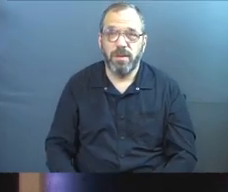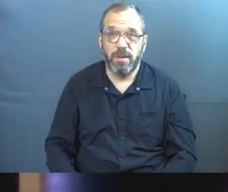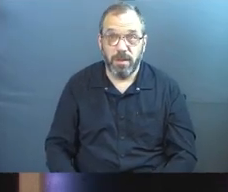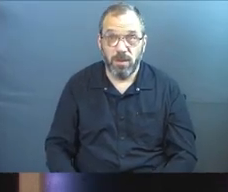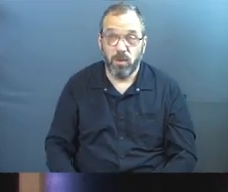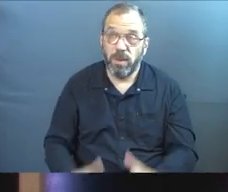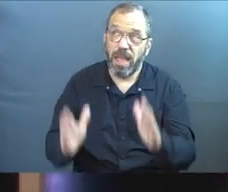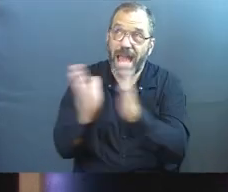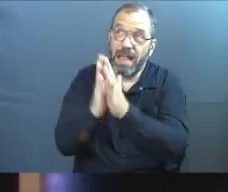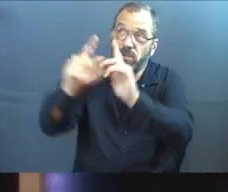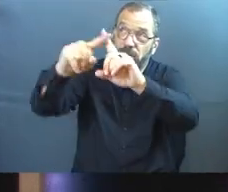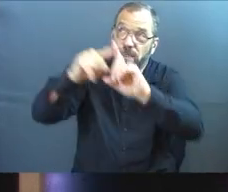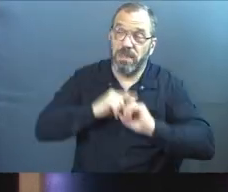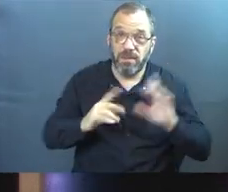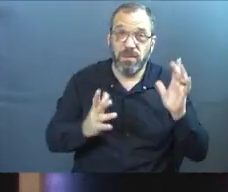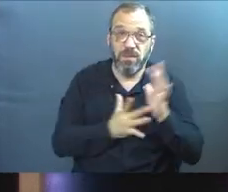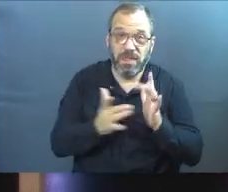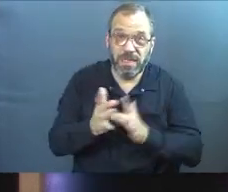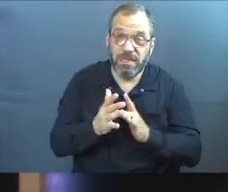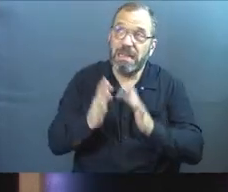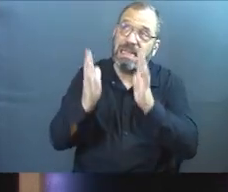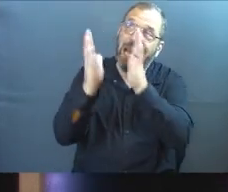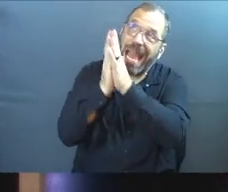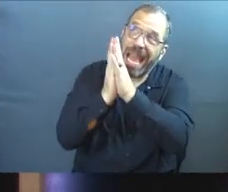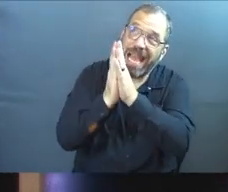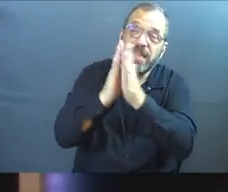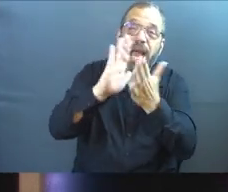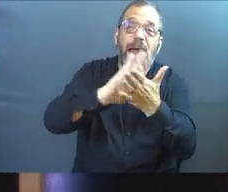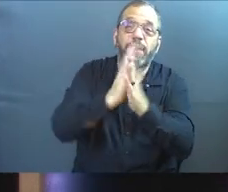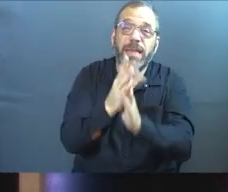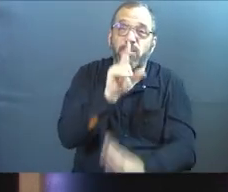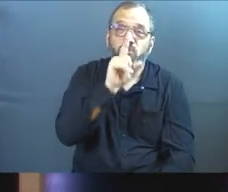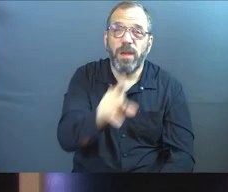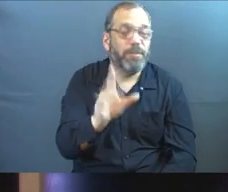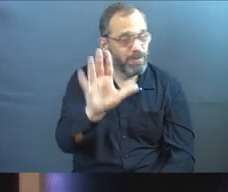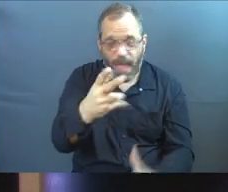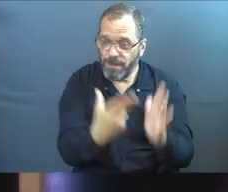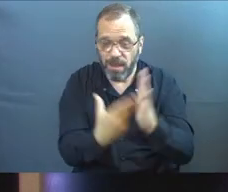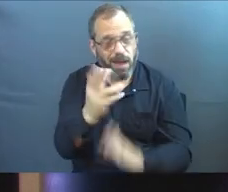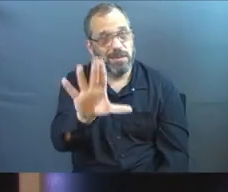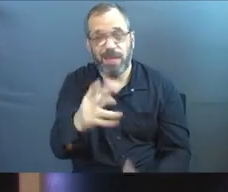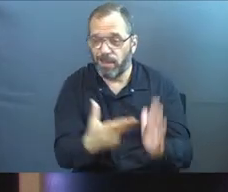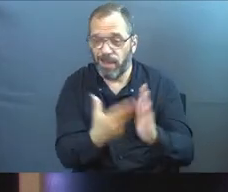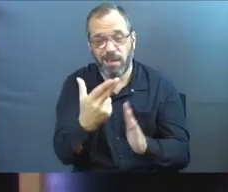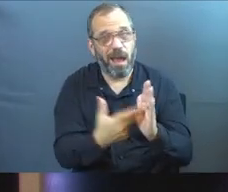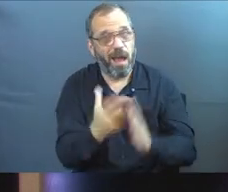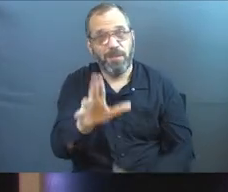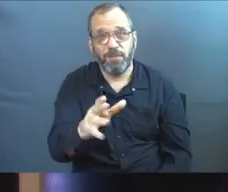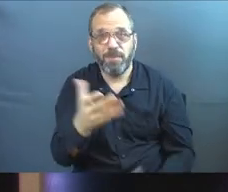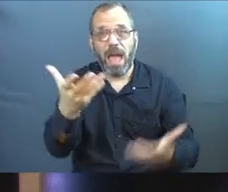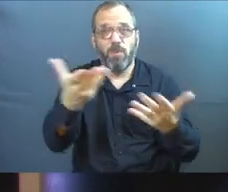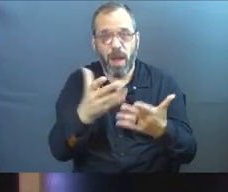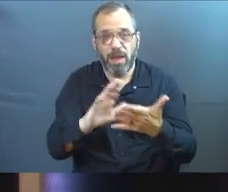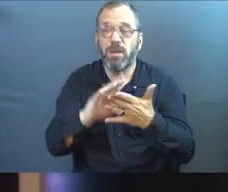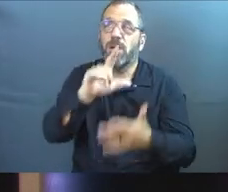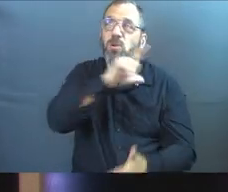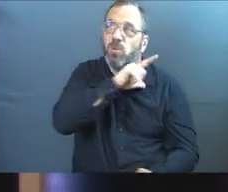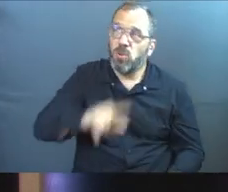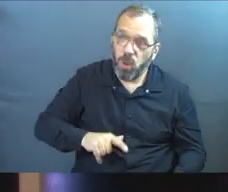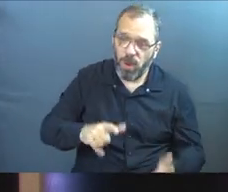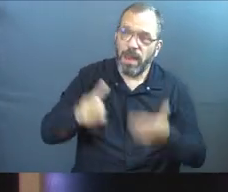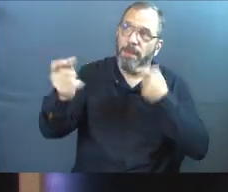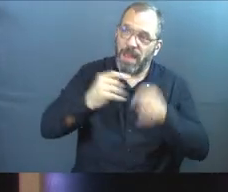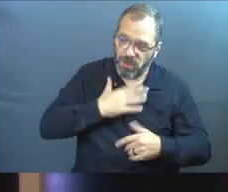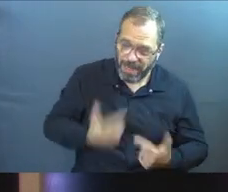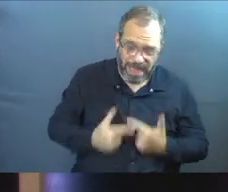Will you reach out and receive him? Will you reach out and be real with you and be honest with you? Will you say, I want you to be Lord and master of